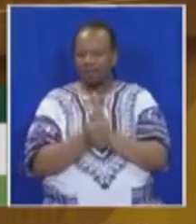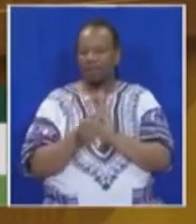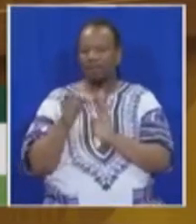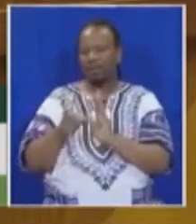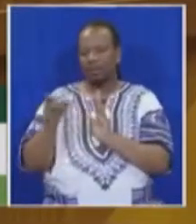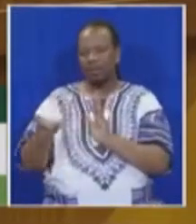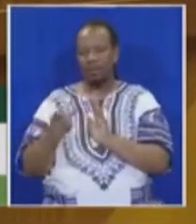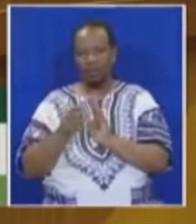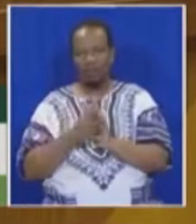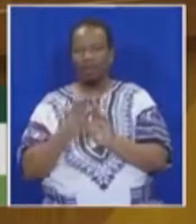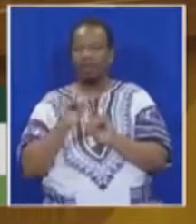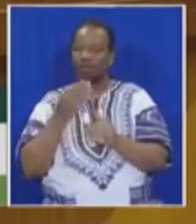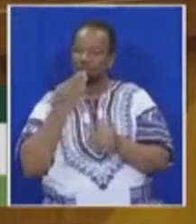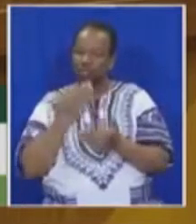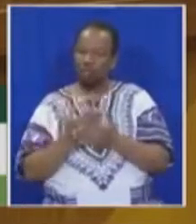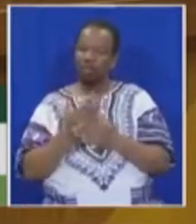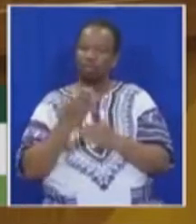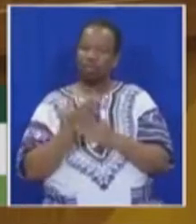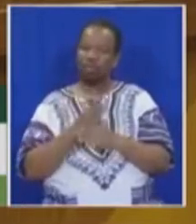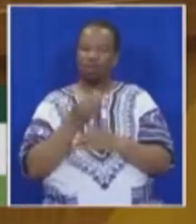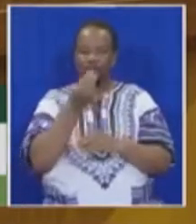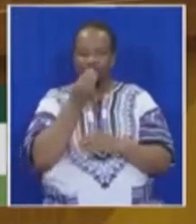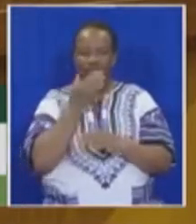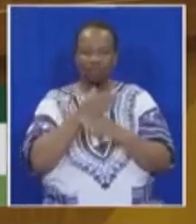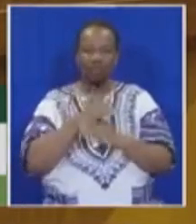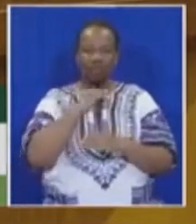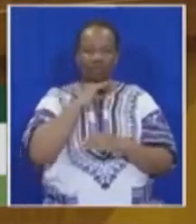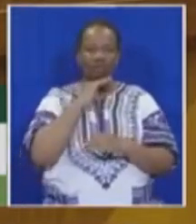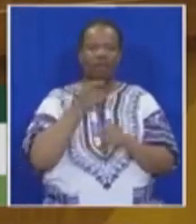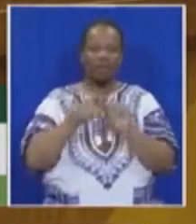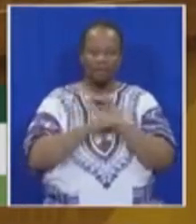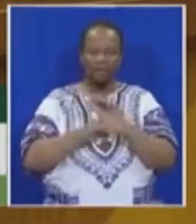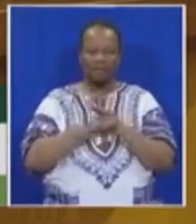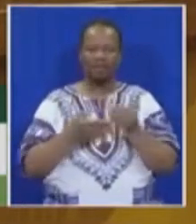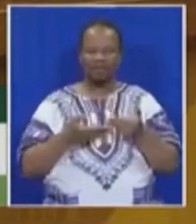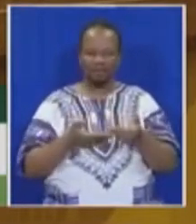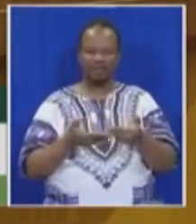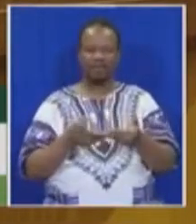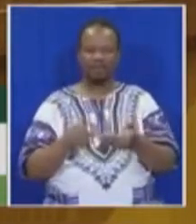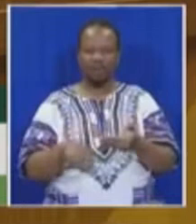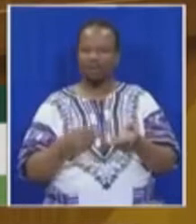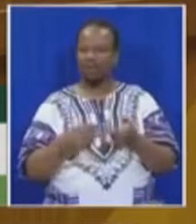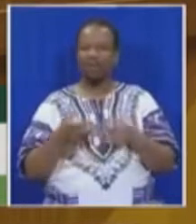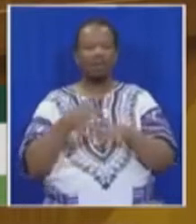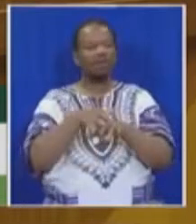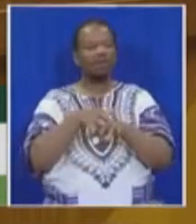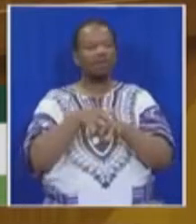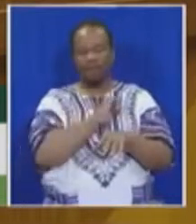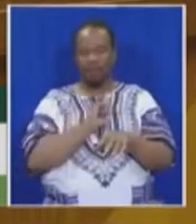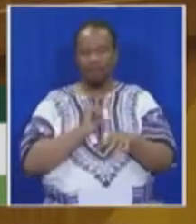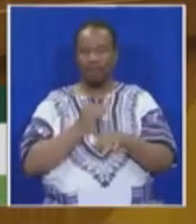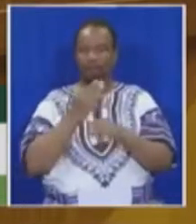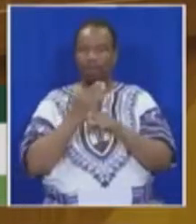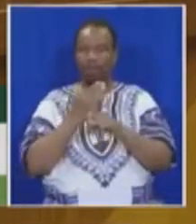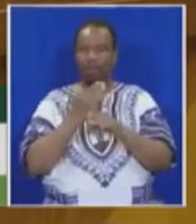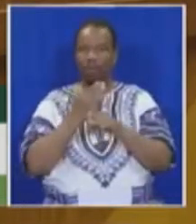ensuring social security, food security and basic services, ensuring farm worker empowerment and